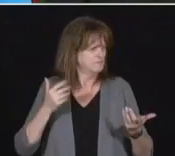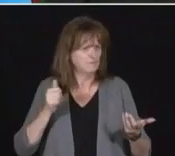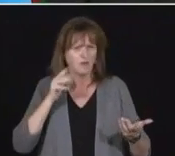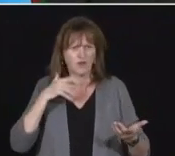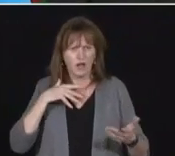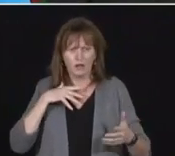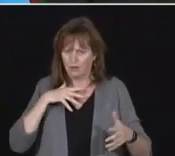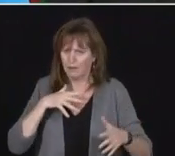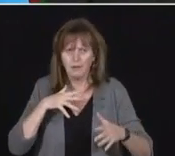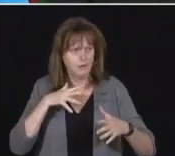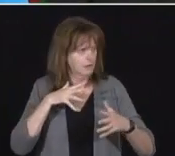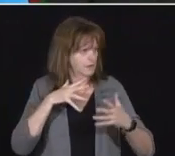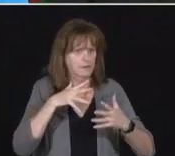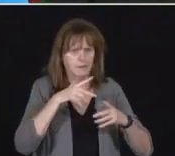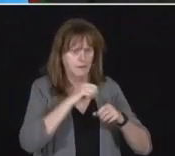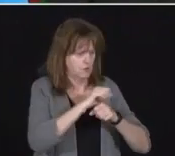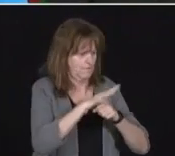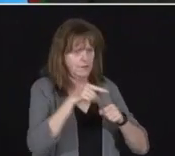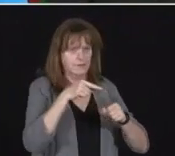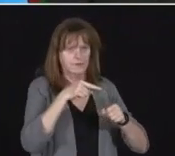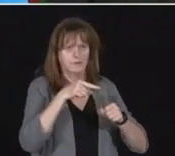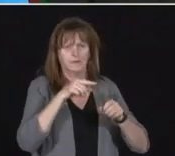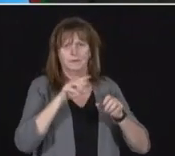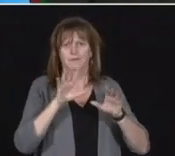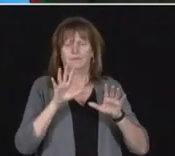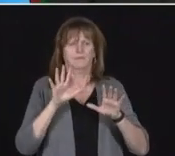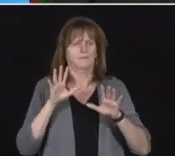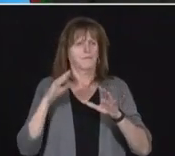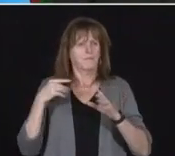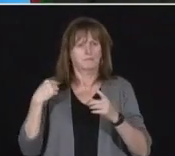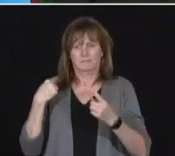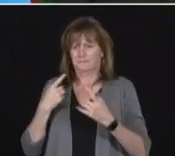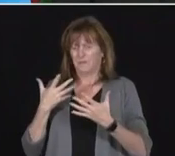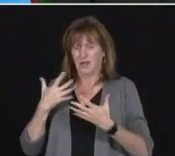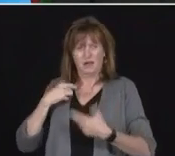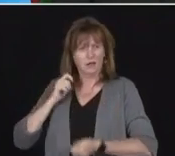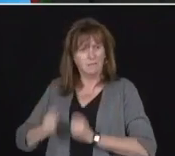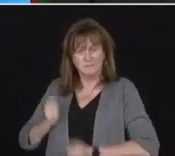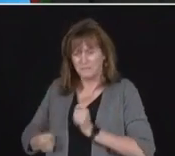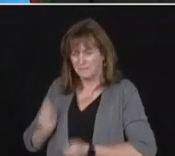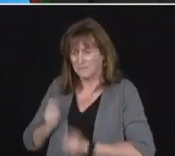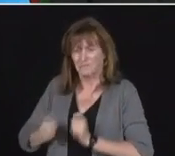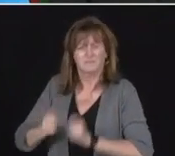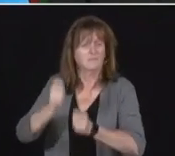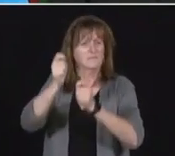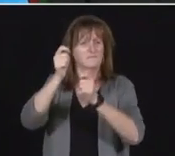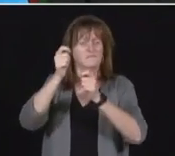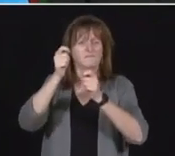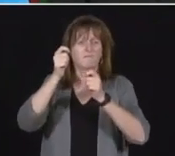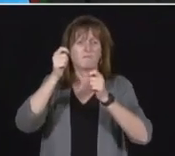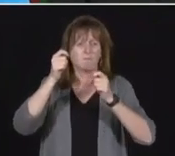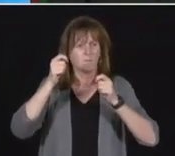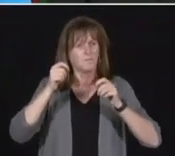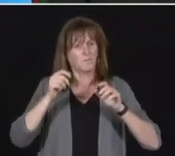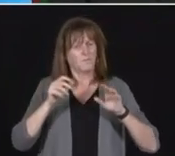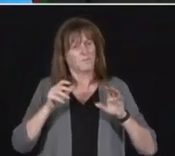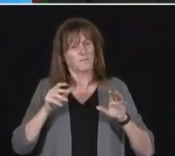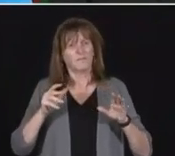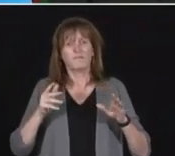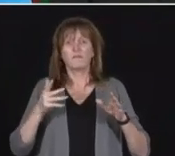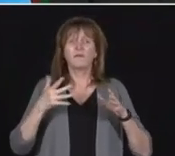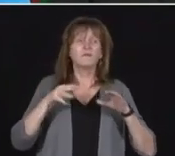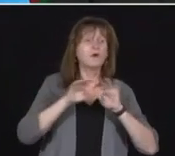So much has changed in such a short period. And now more than ever, to staying connected is essential.